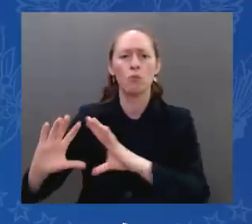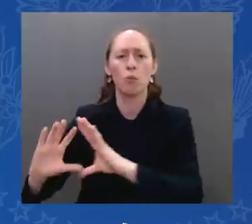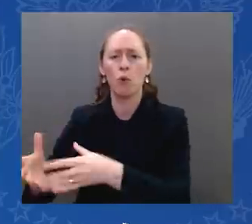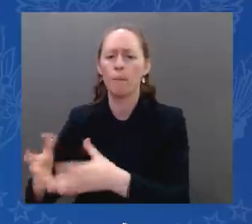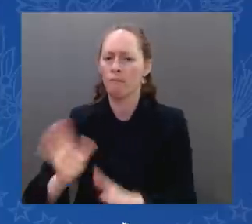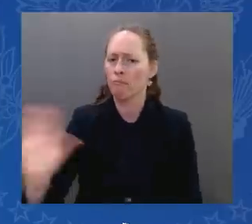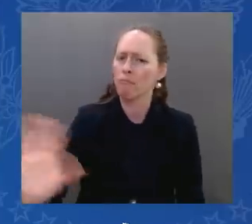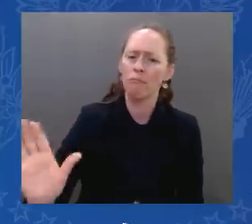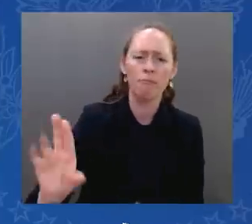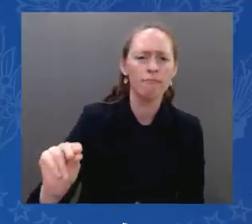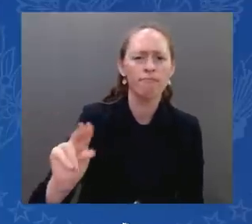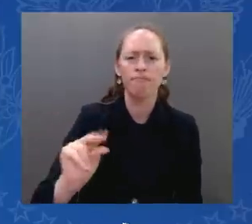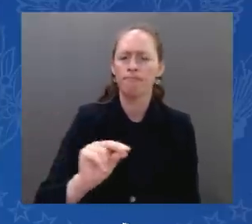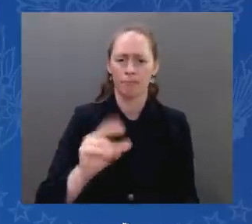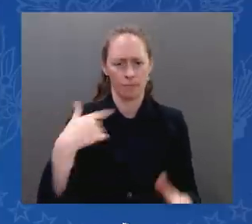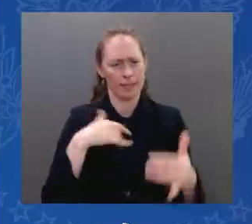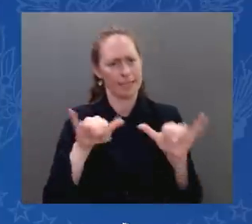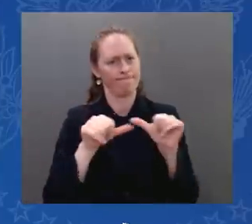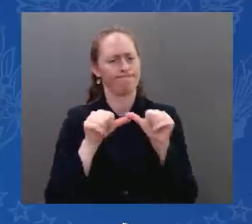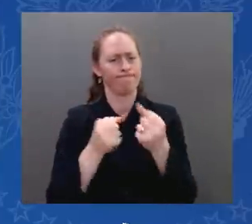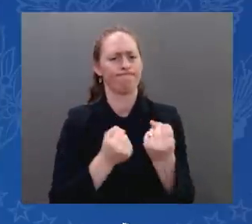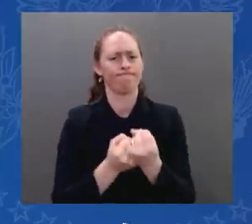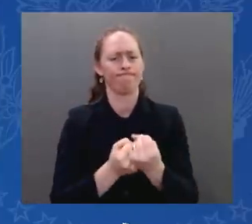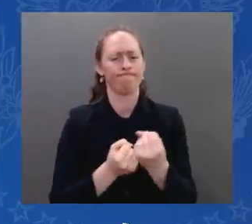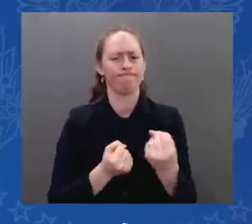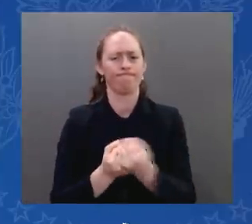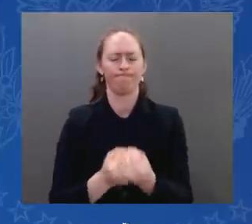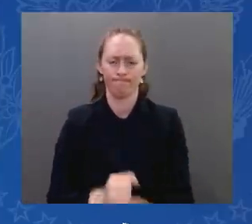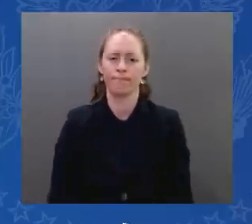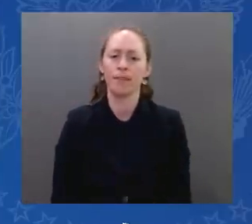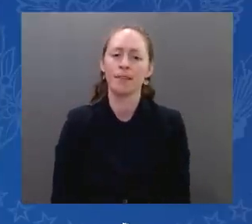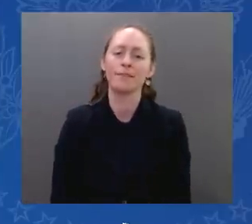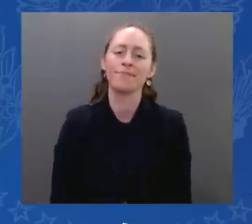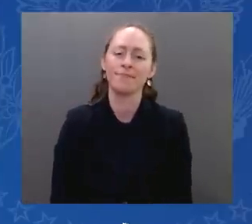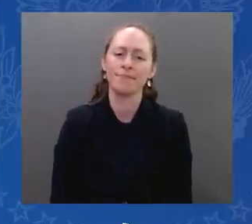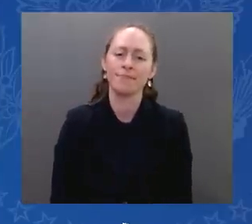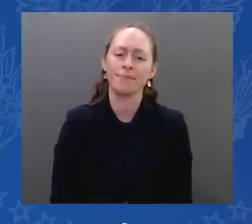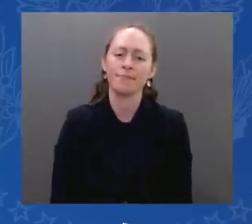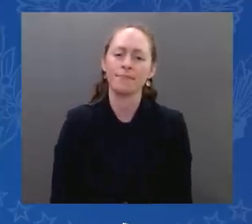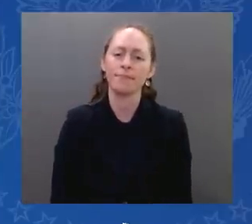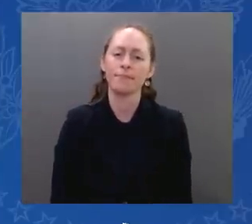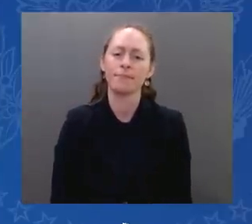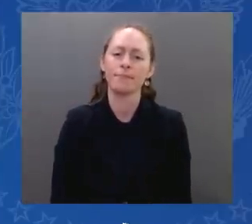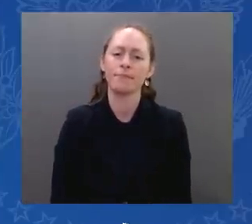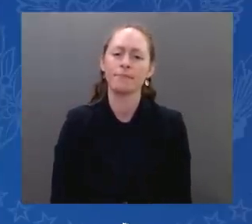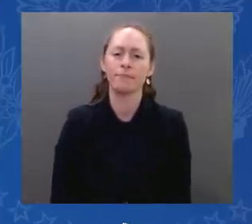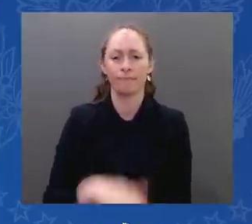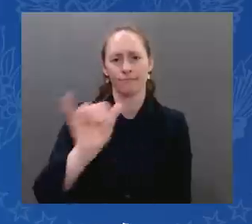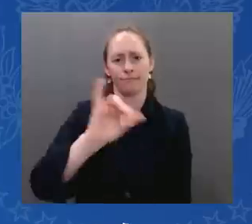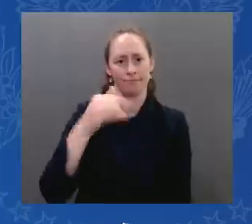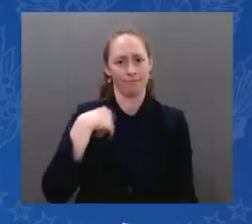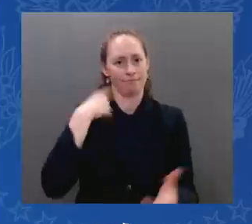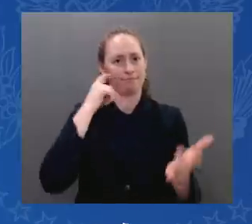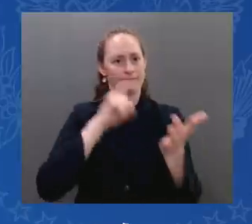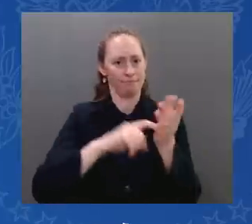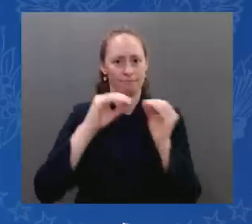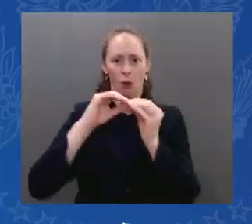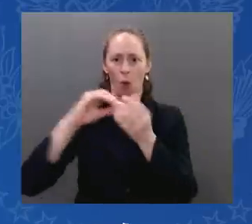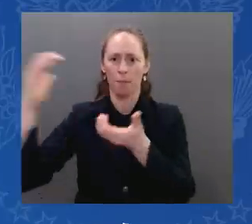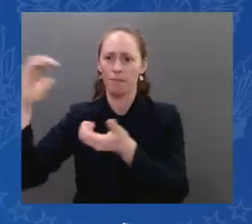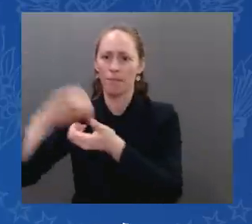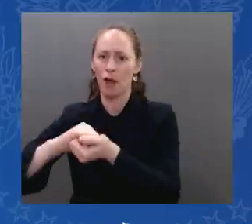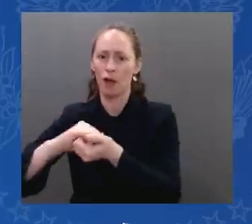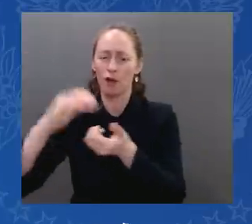business, cooperation, and tourism. We've just completed the first leader's summit among